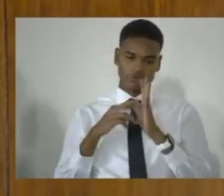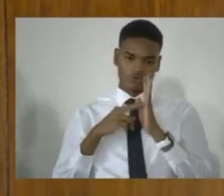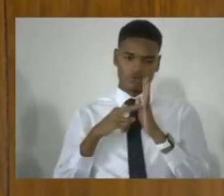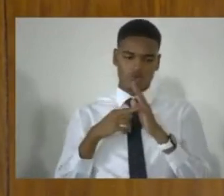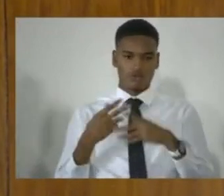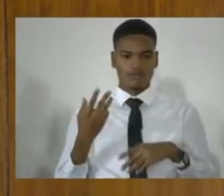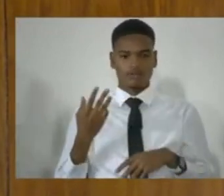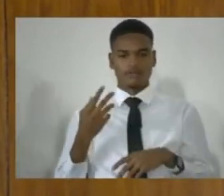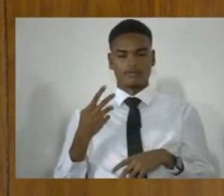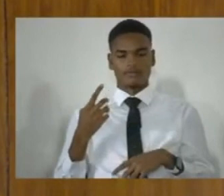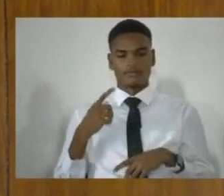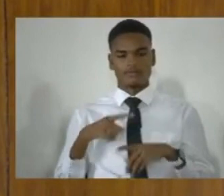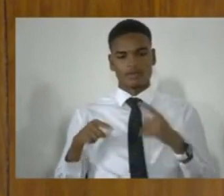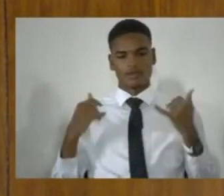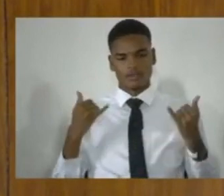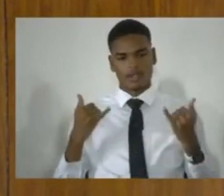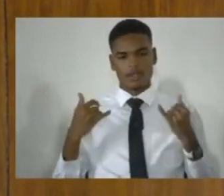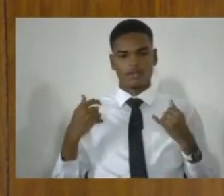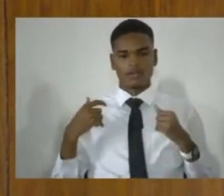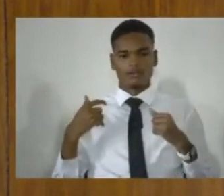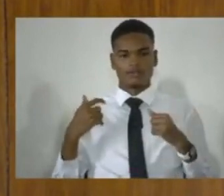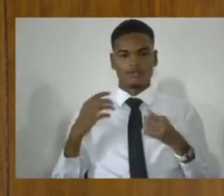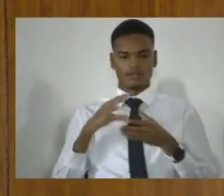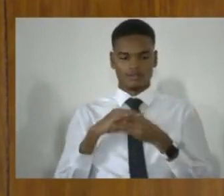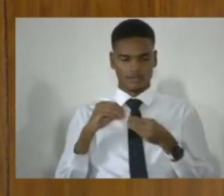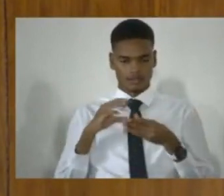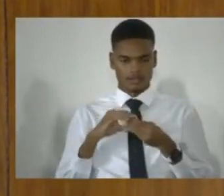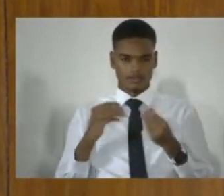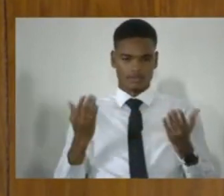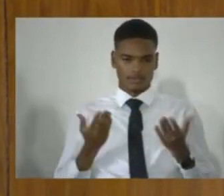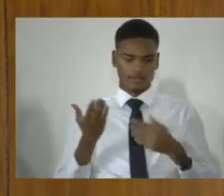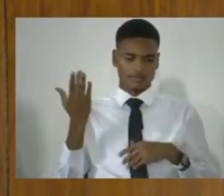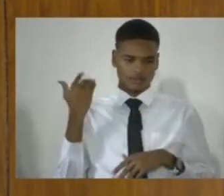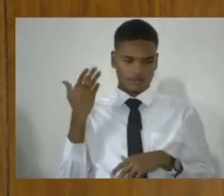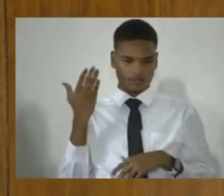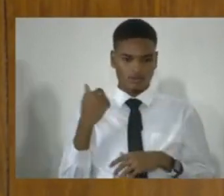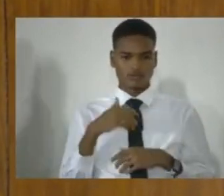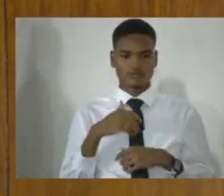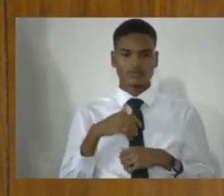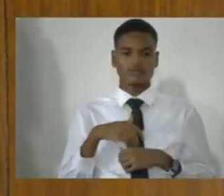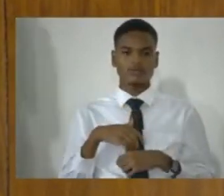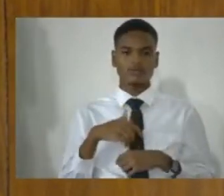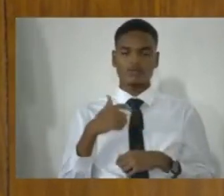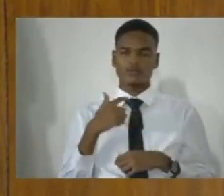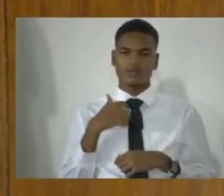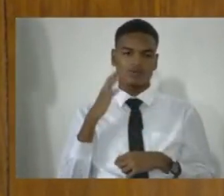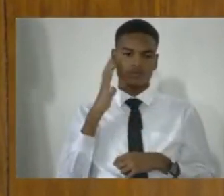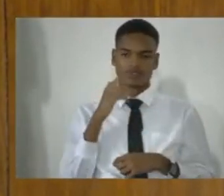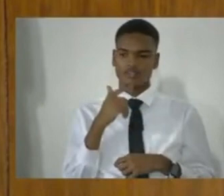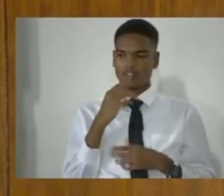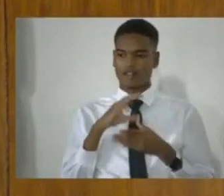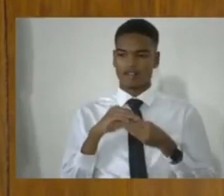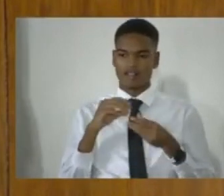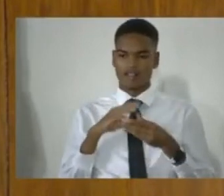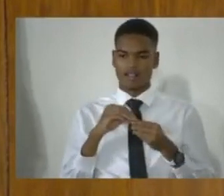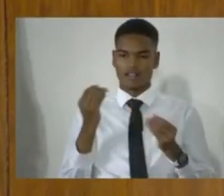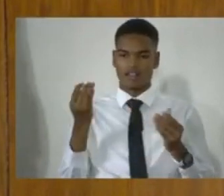Now, it has been said in here before, and I would not seek to deny it,